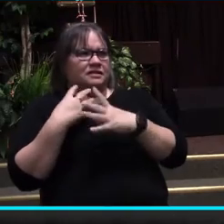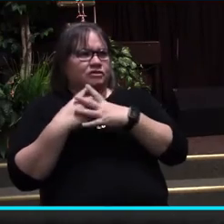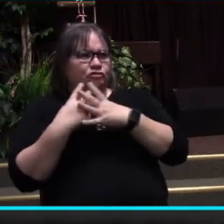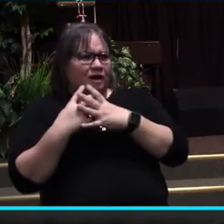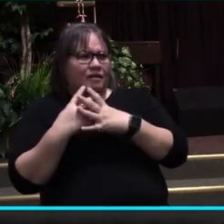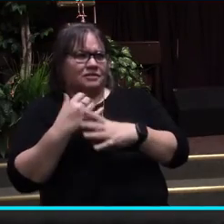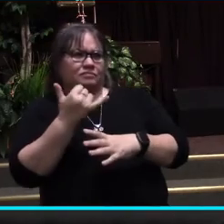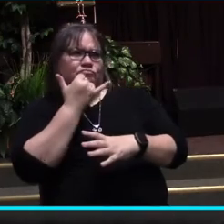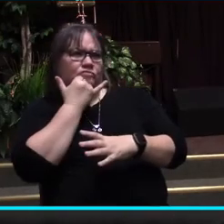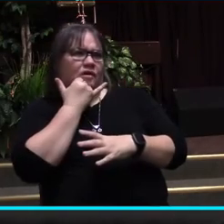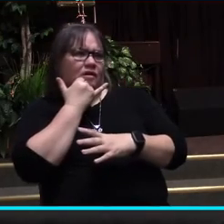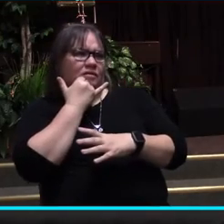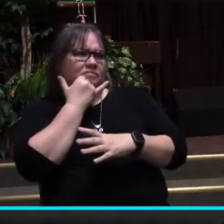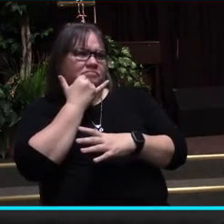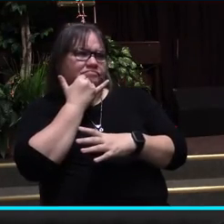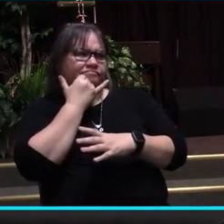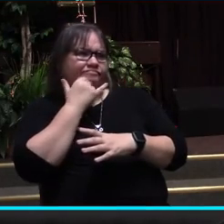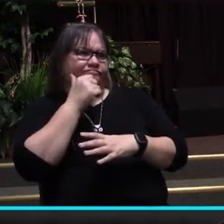gender?